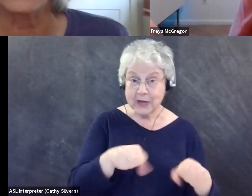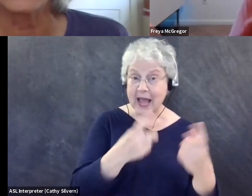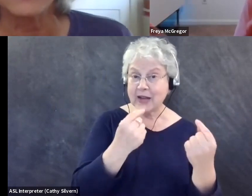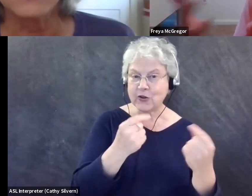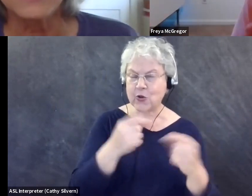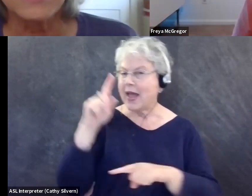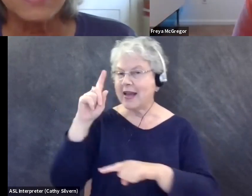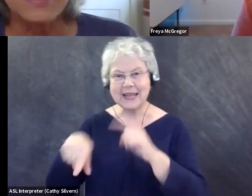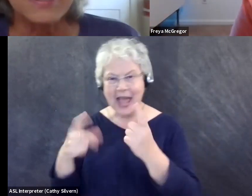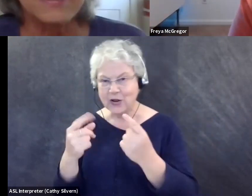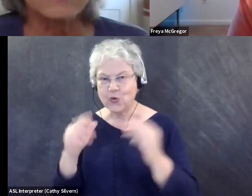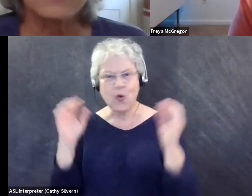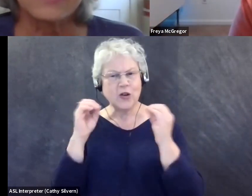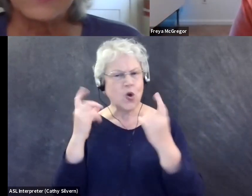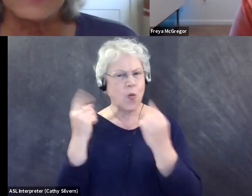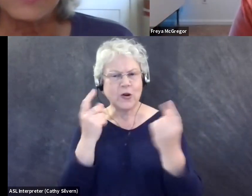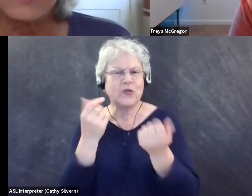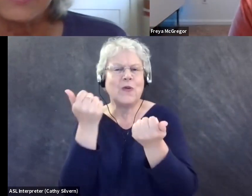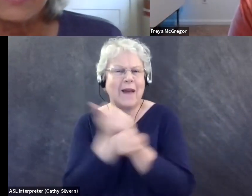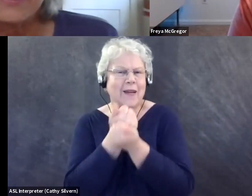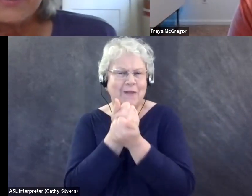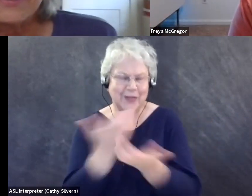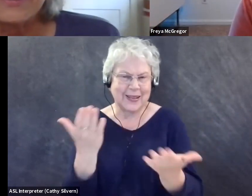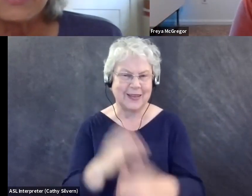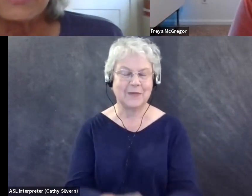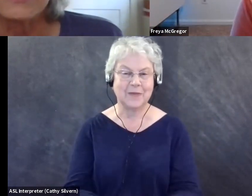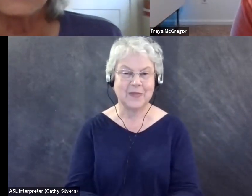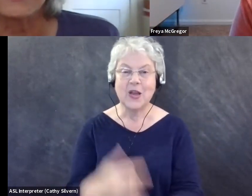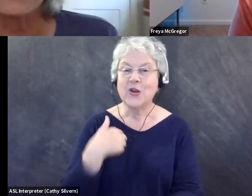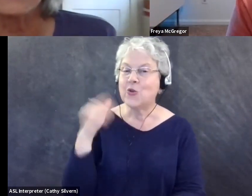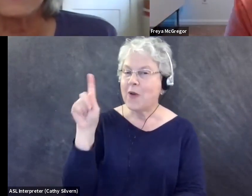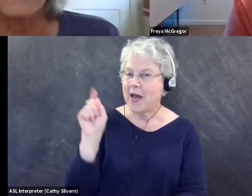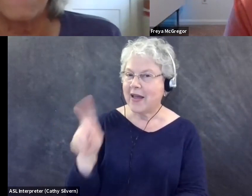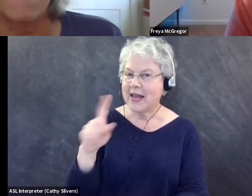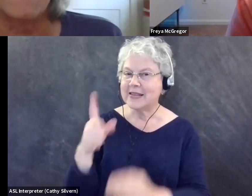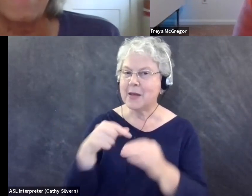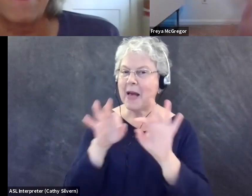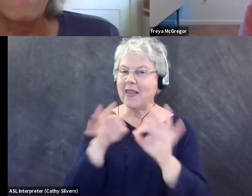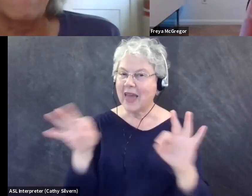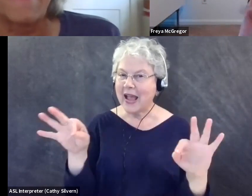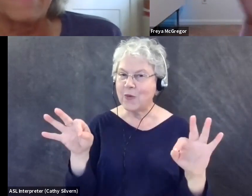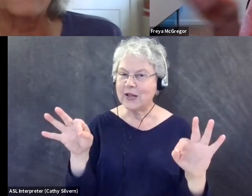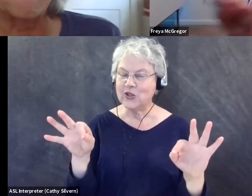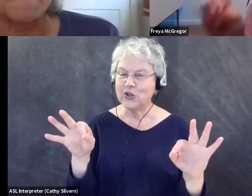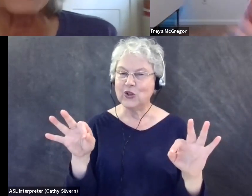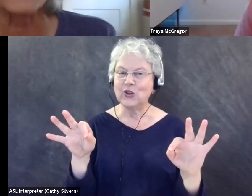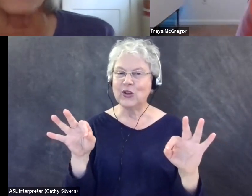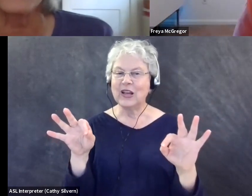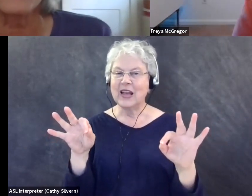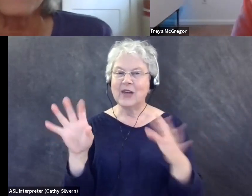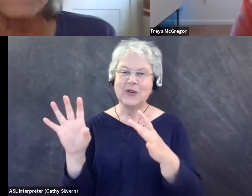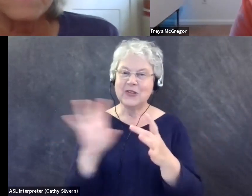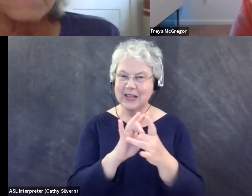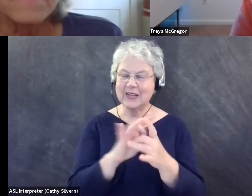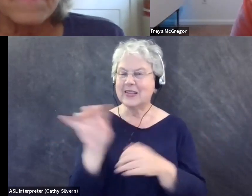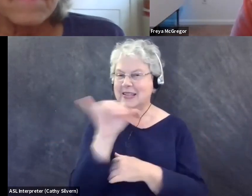and no one can do everything. And so I wanted to ask you a little bit about language and this sort of ties into this a